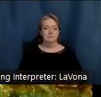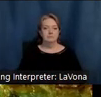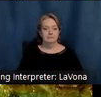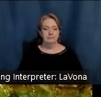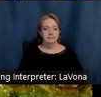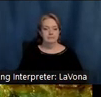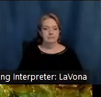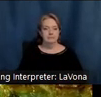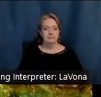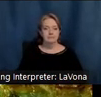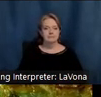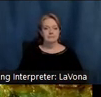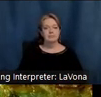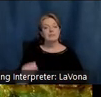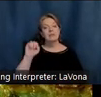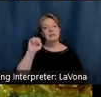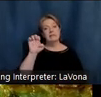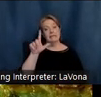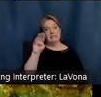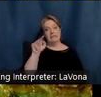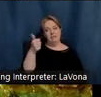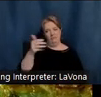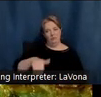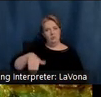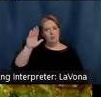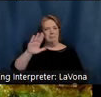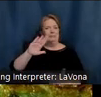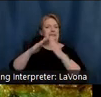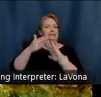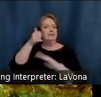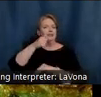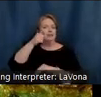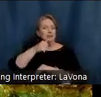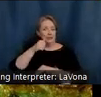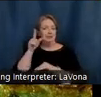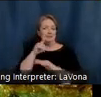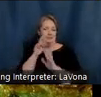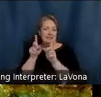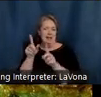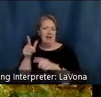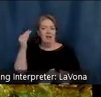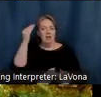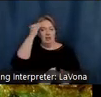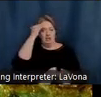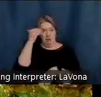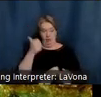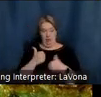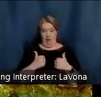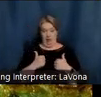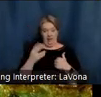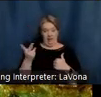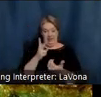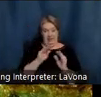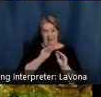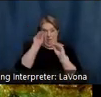Selma grew up an educated city girl. Although she knew living in near isolation would be unlike